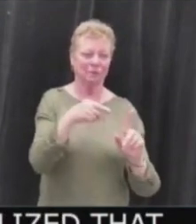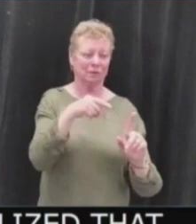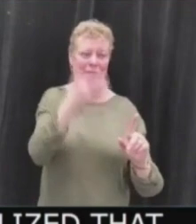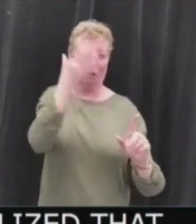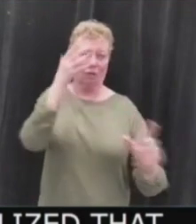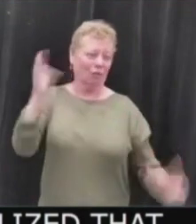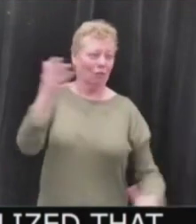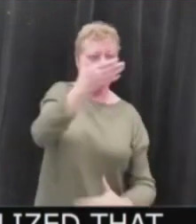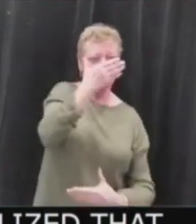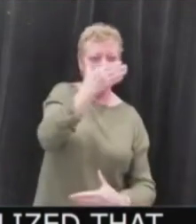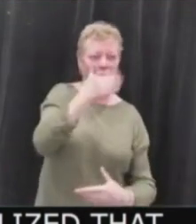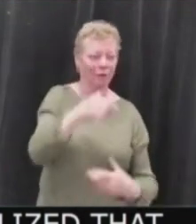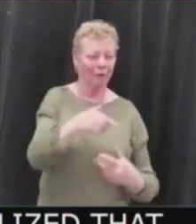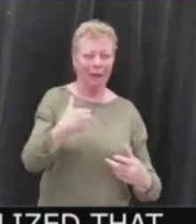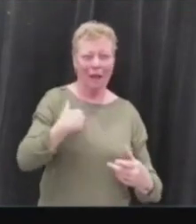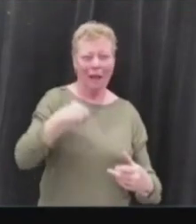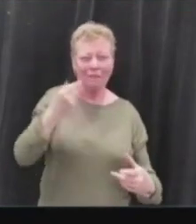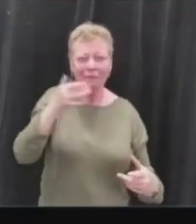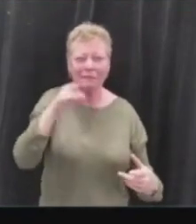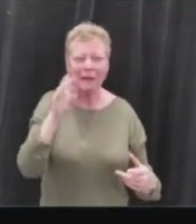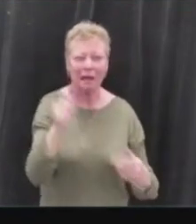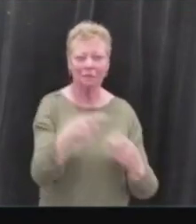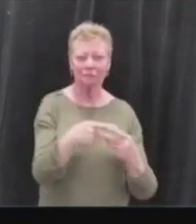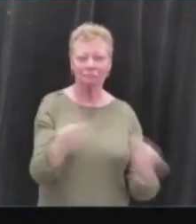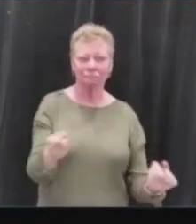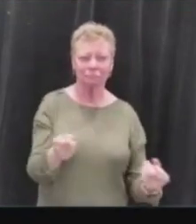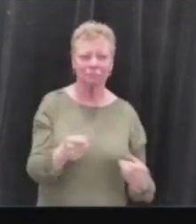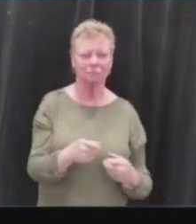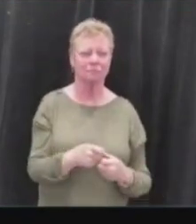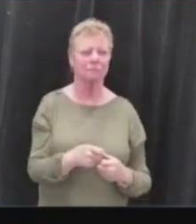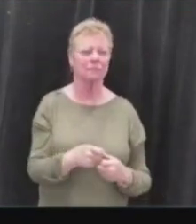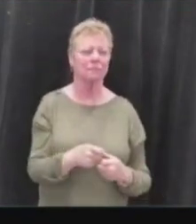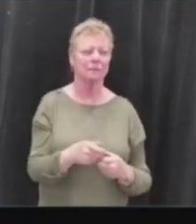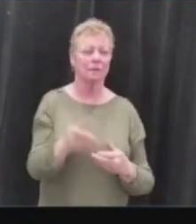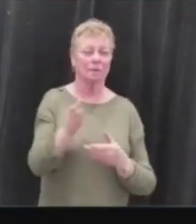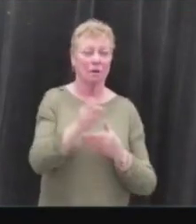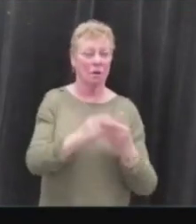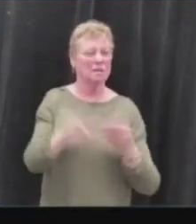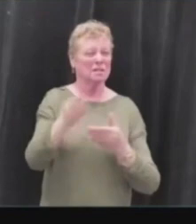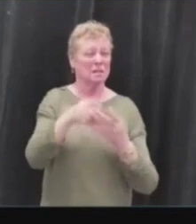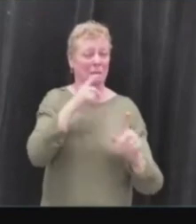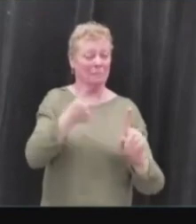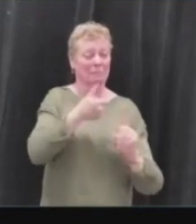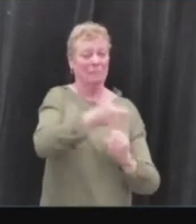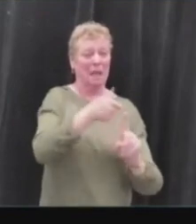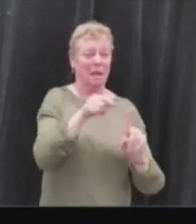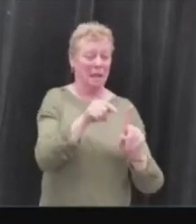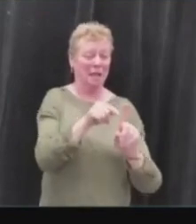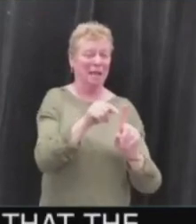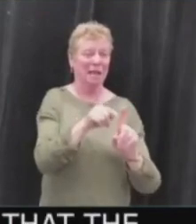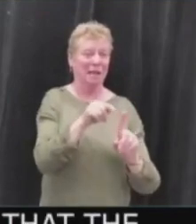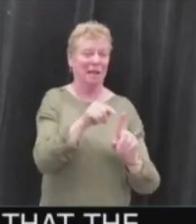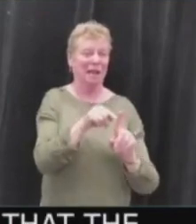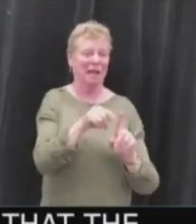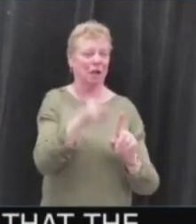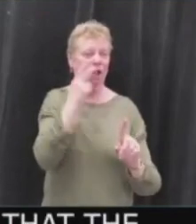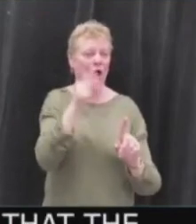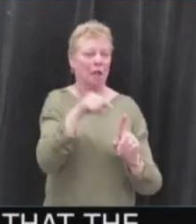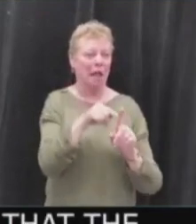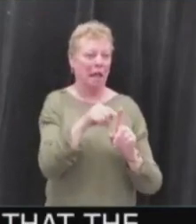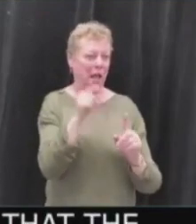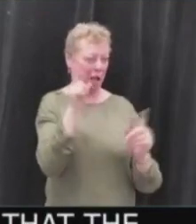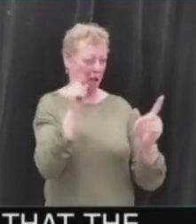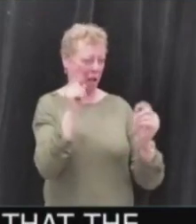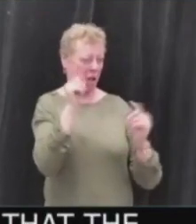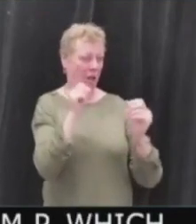Okay. And, of course, we have also the ongoing allegations that the perpetrator was a confidential informant with the RCMP, which we still